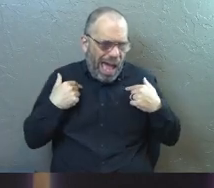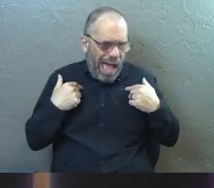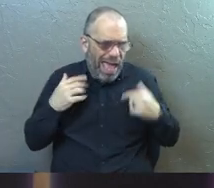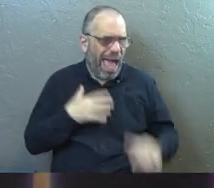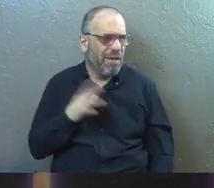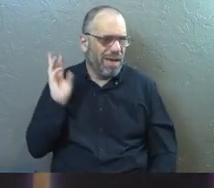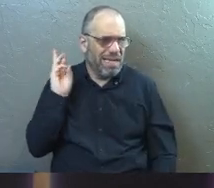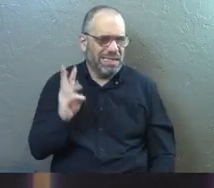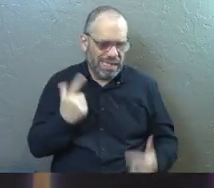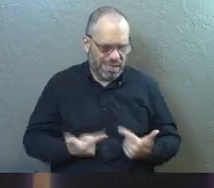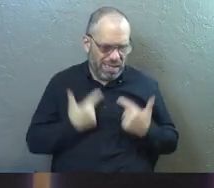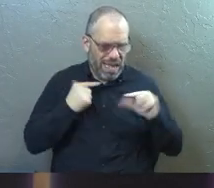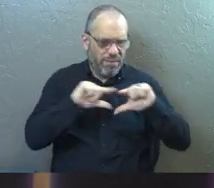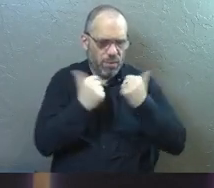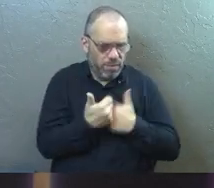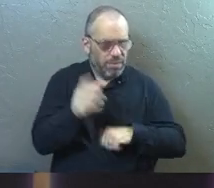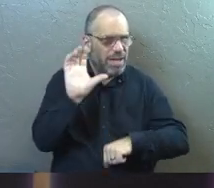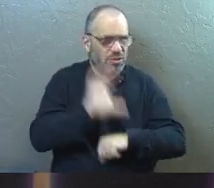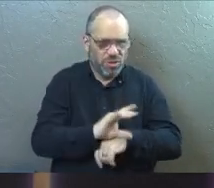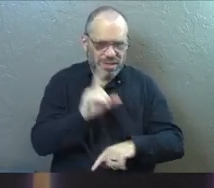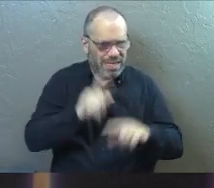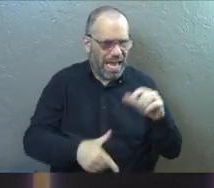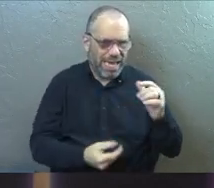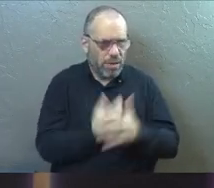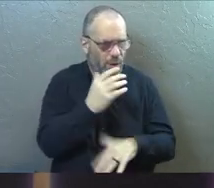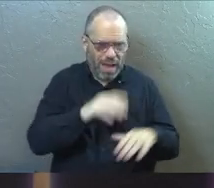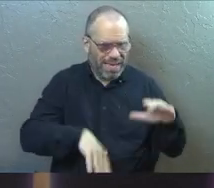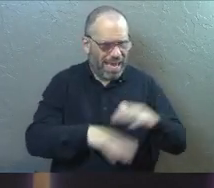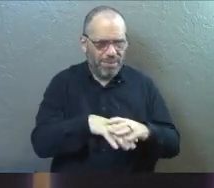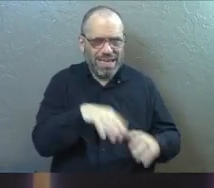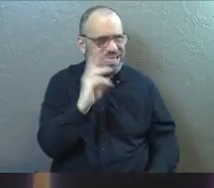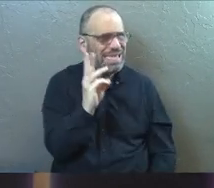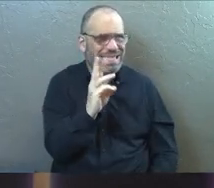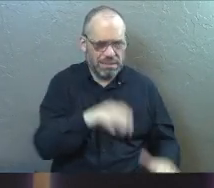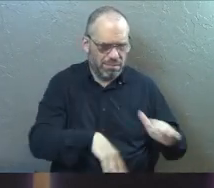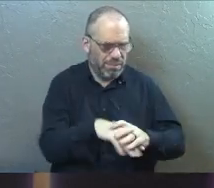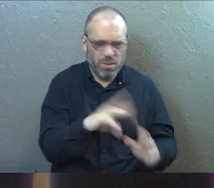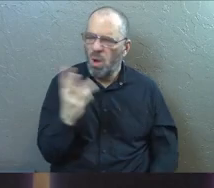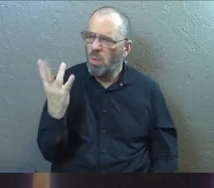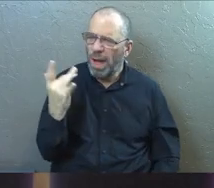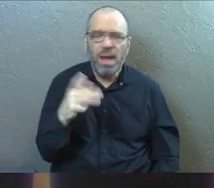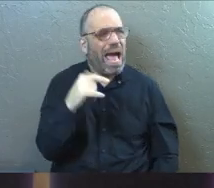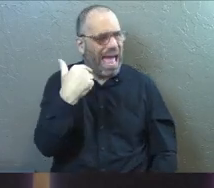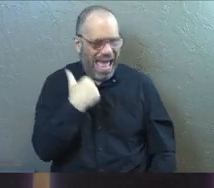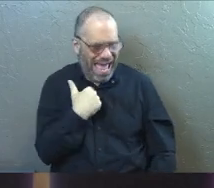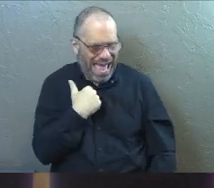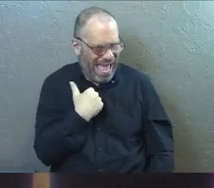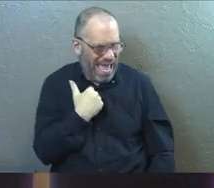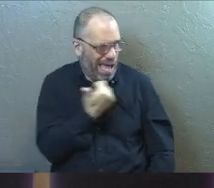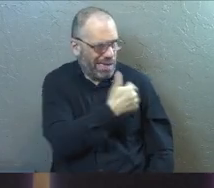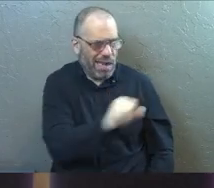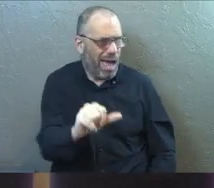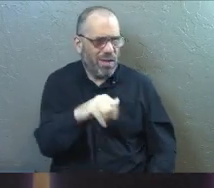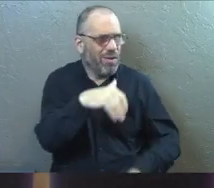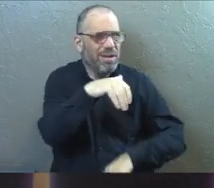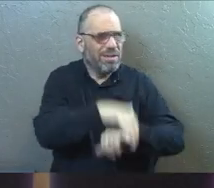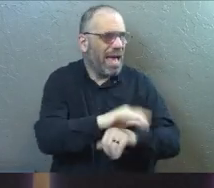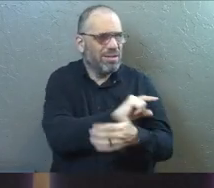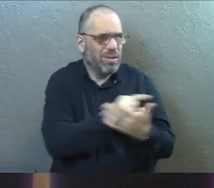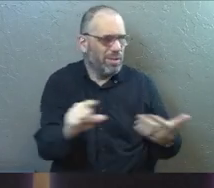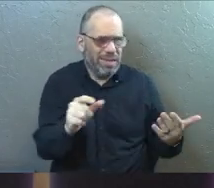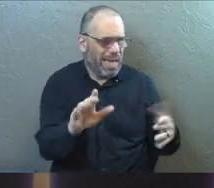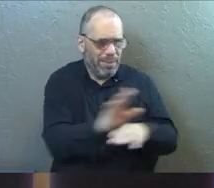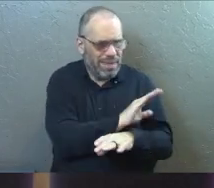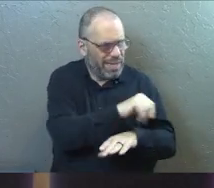six life groups in my church and I can't grow past that number. And I'm like, why not? And he's like, because I don't have any other nights of the week